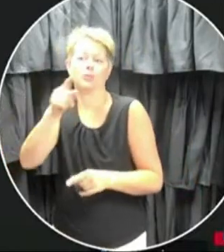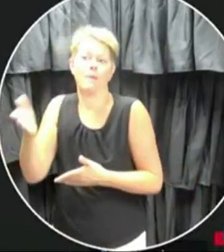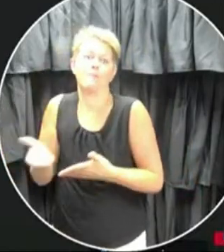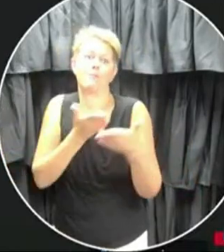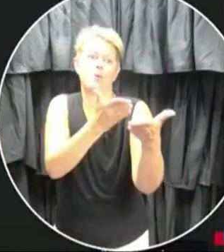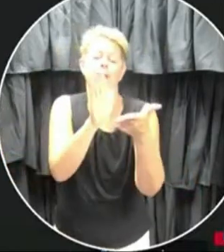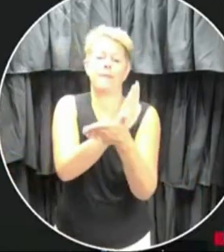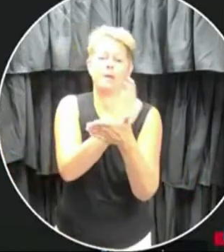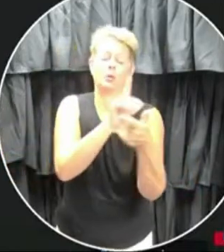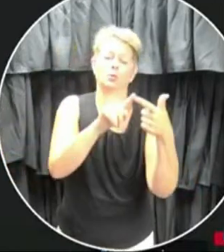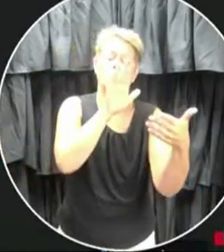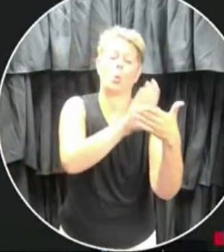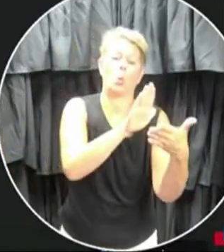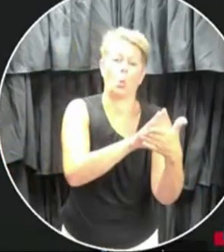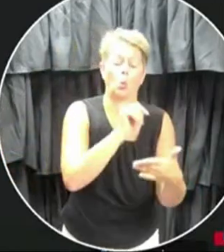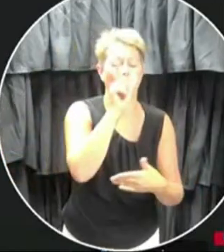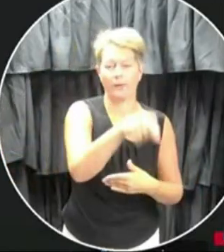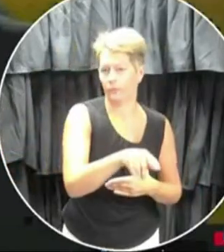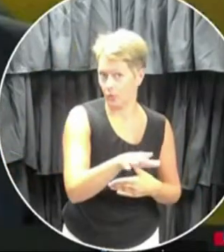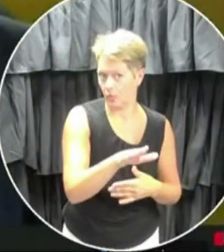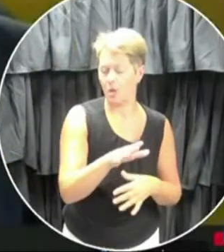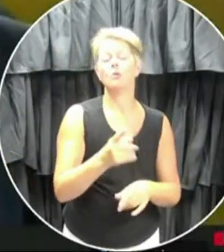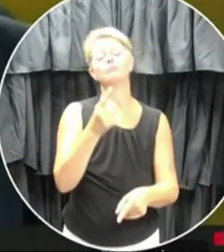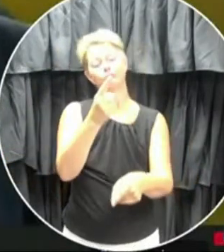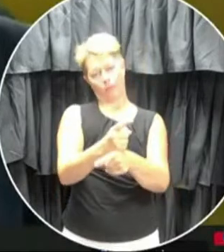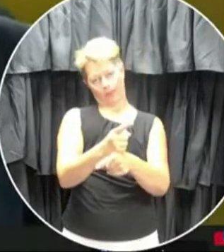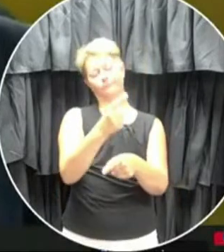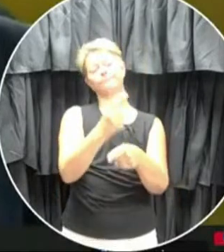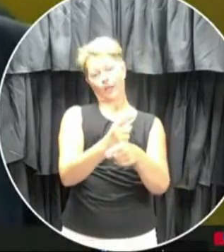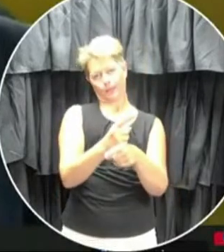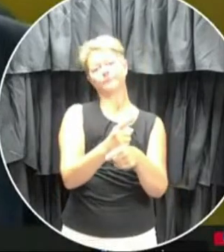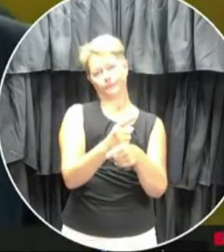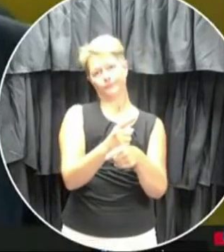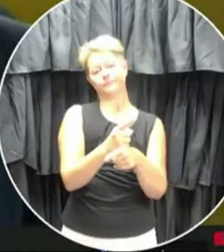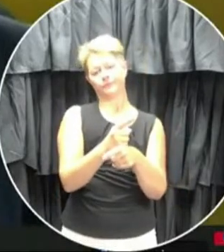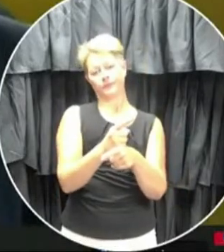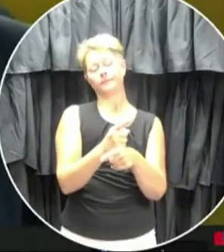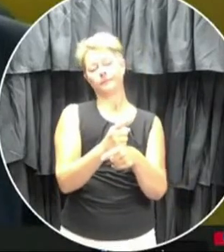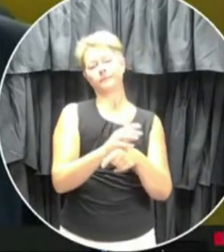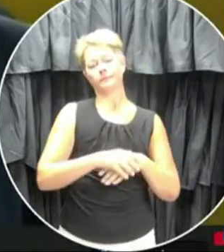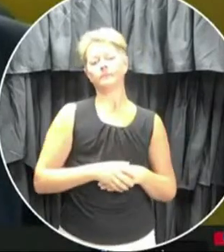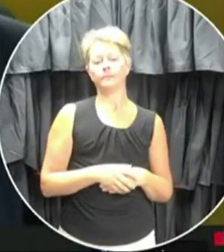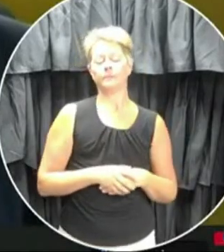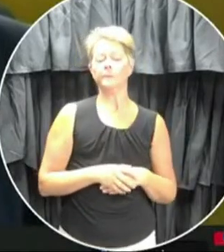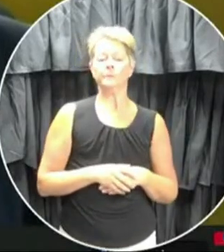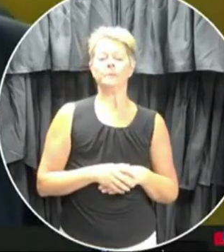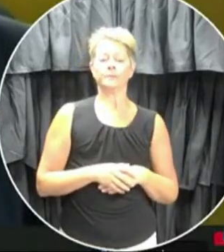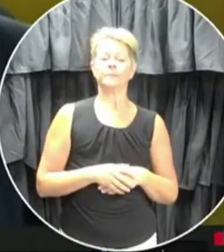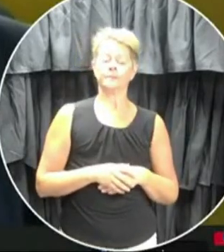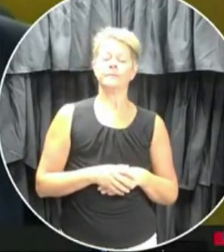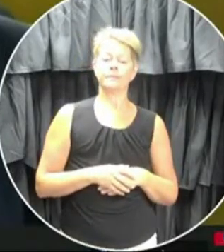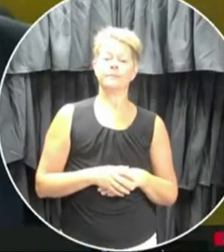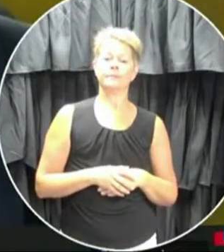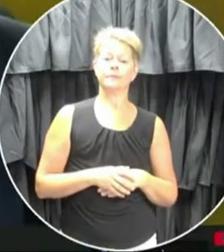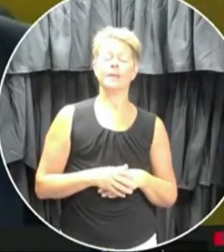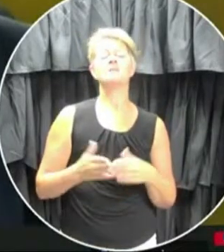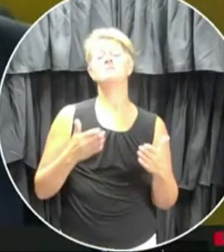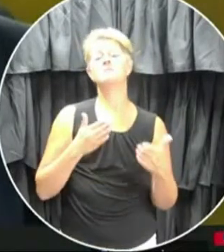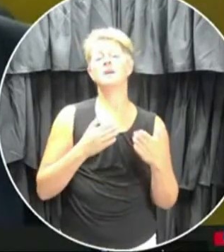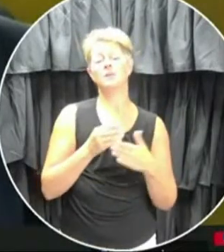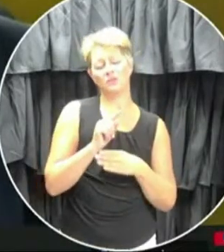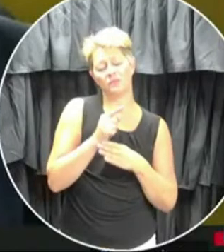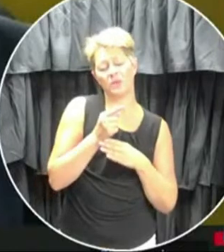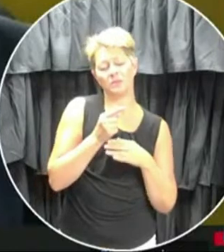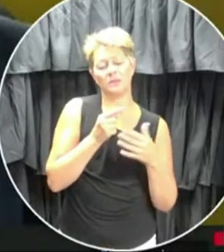as well as teachers. That's correct. Now, there may be some utility in, on the first go around